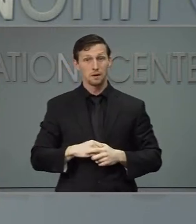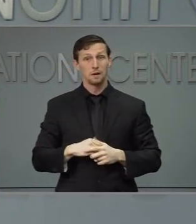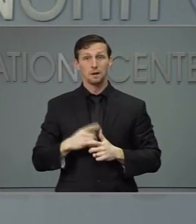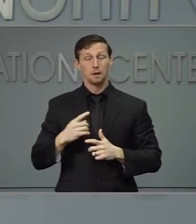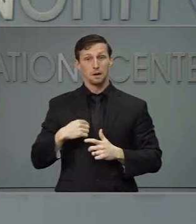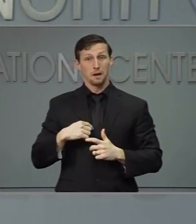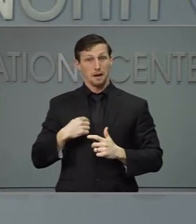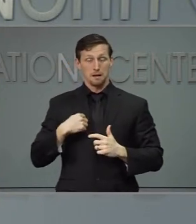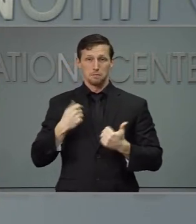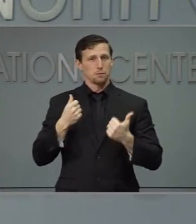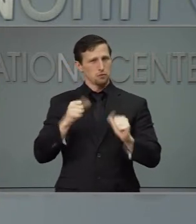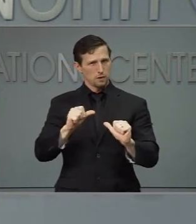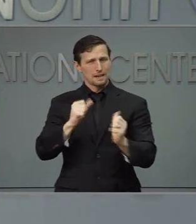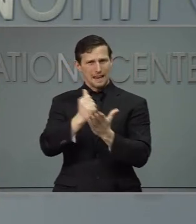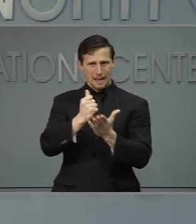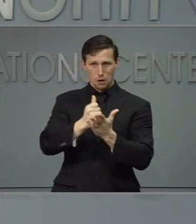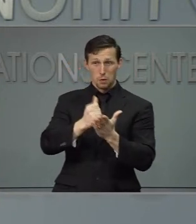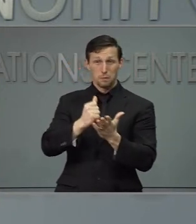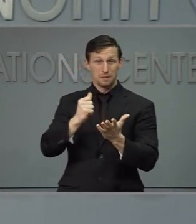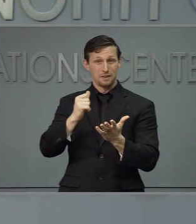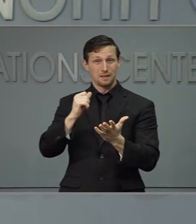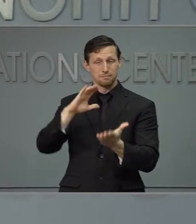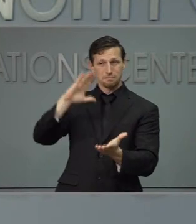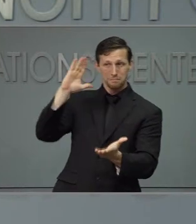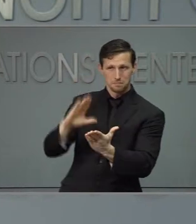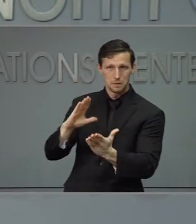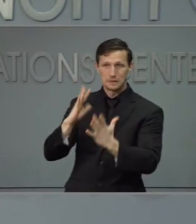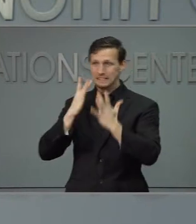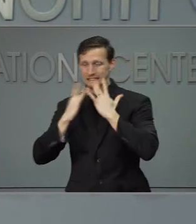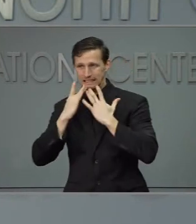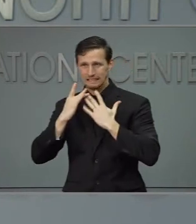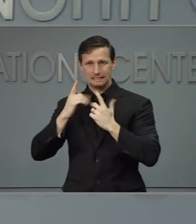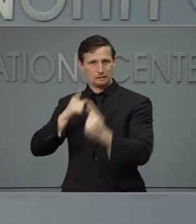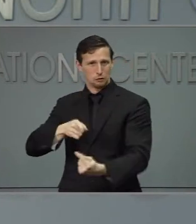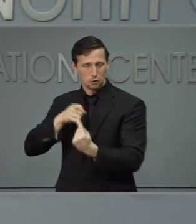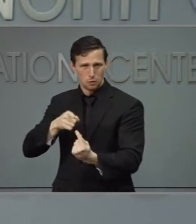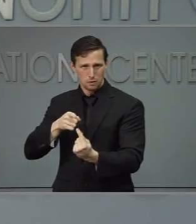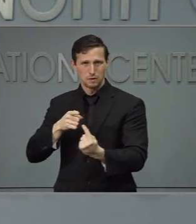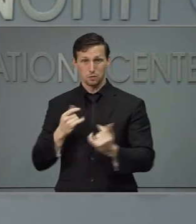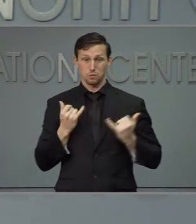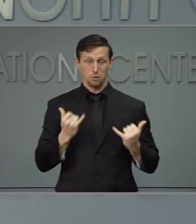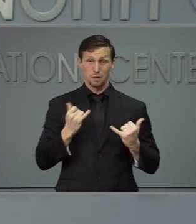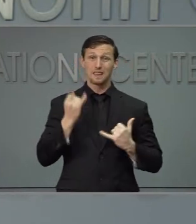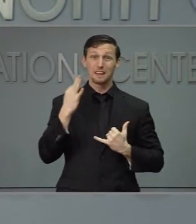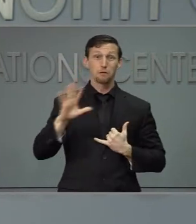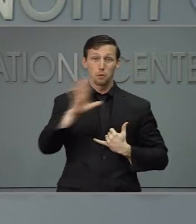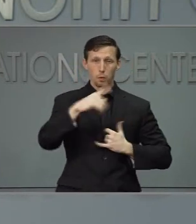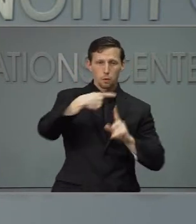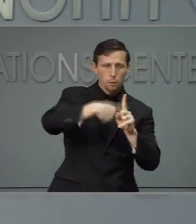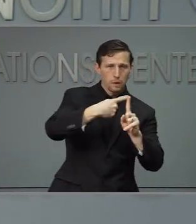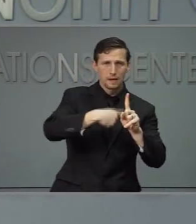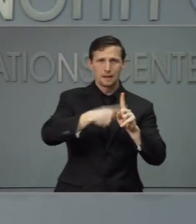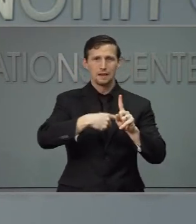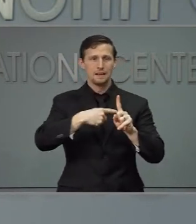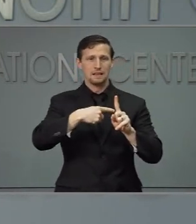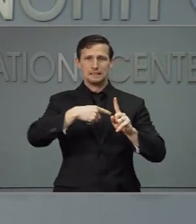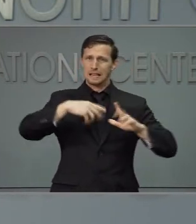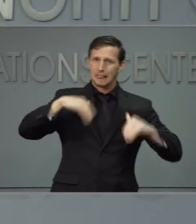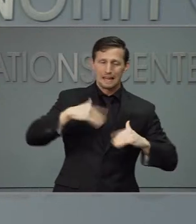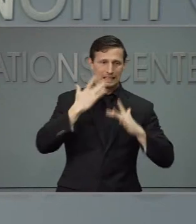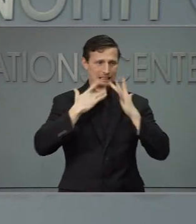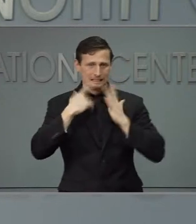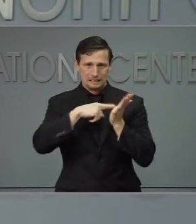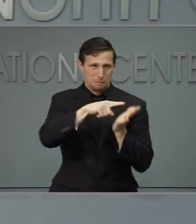I have signed an executive order to extend the state's eviction moratorium through January 31st of